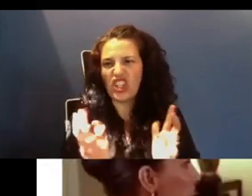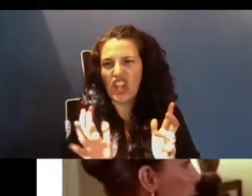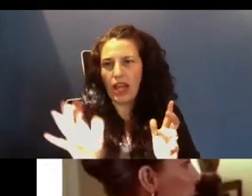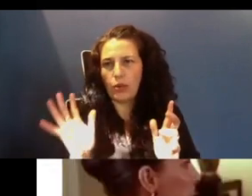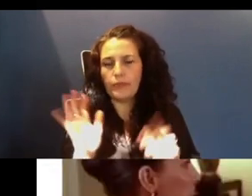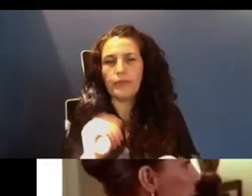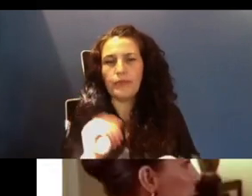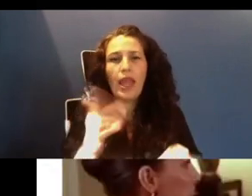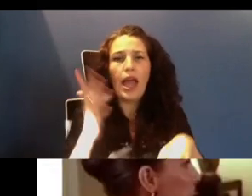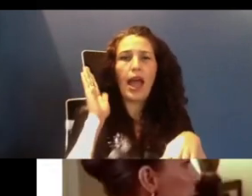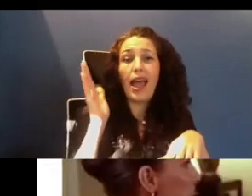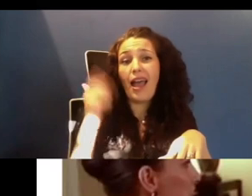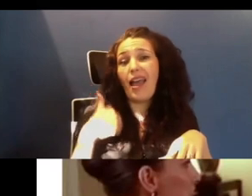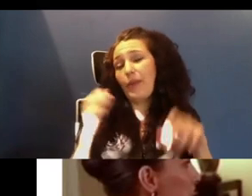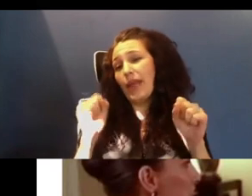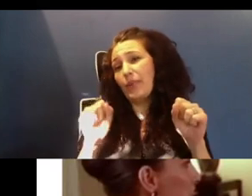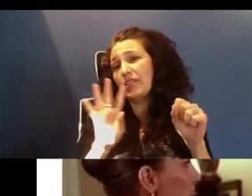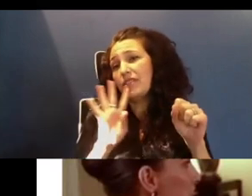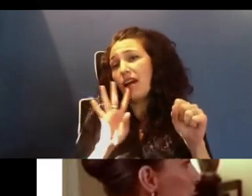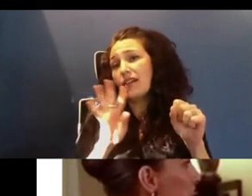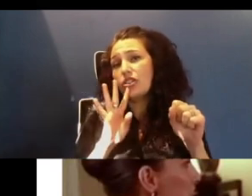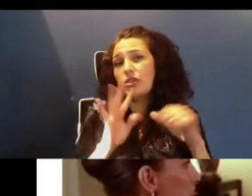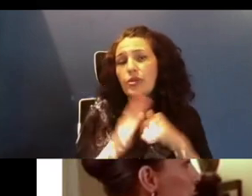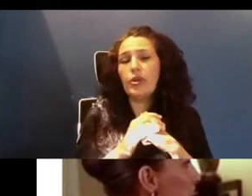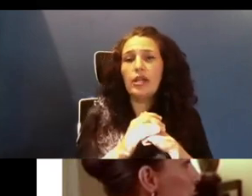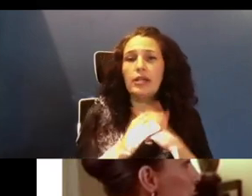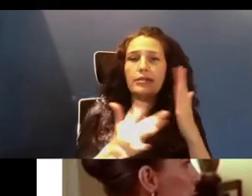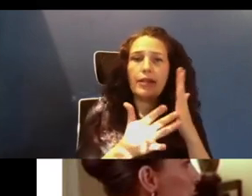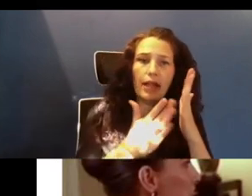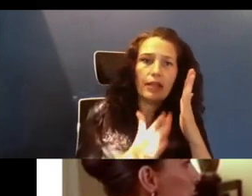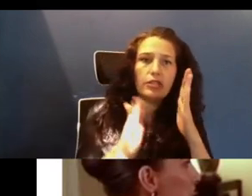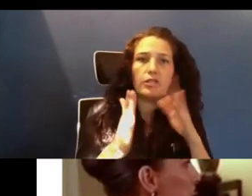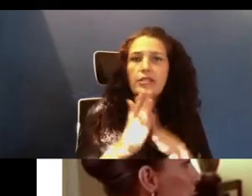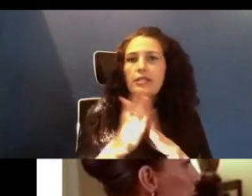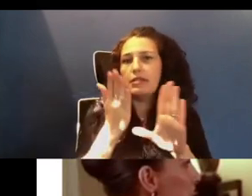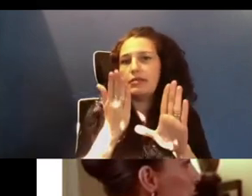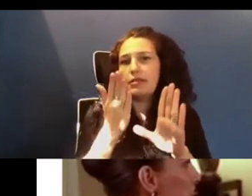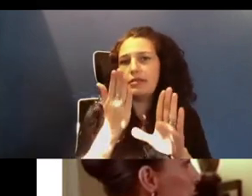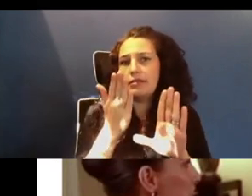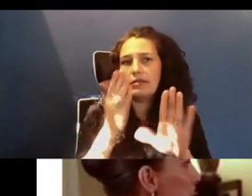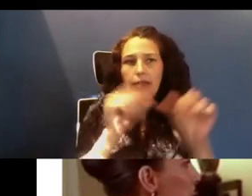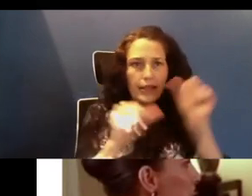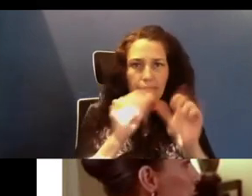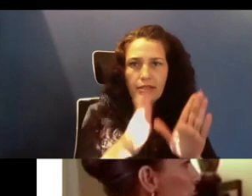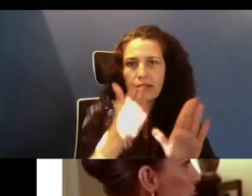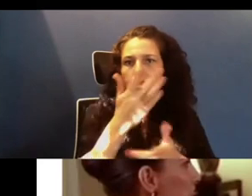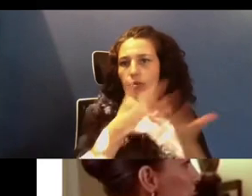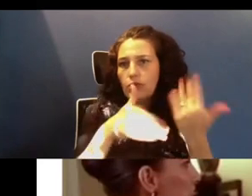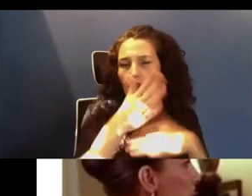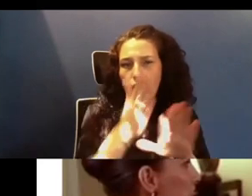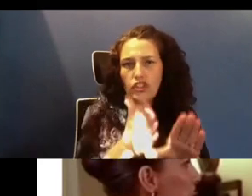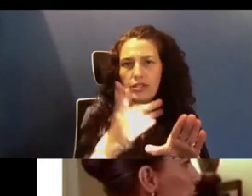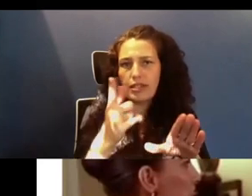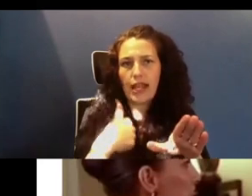to talk to scientists and technologists now and I use my science background to interpret what they're telling me other people that are working on